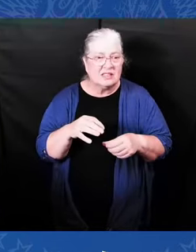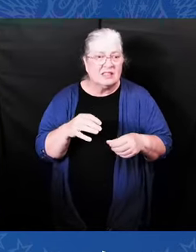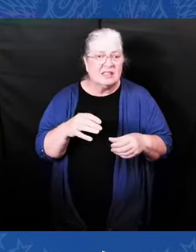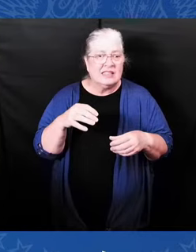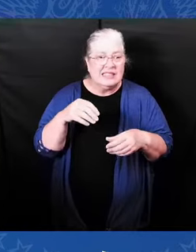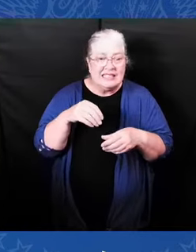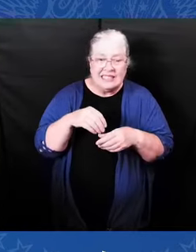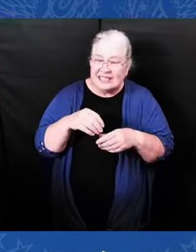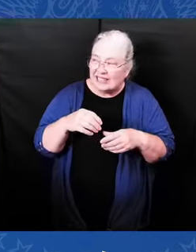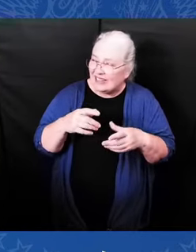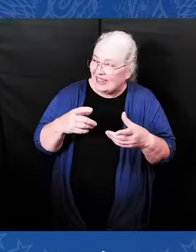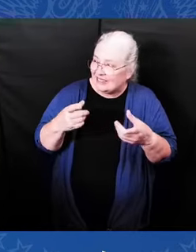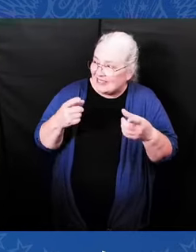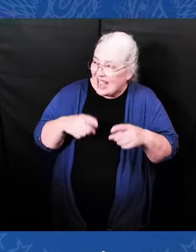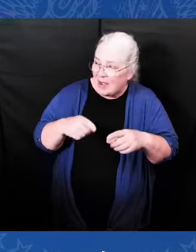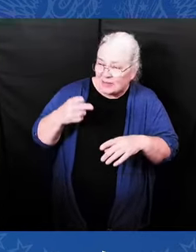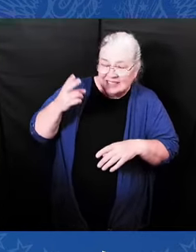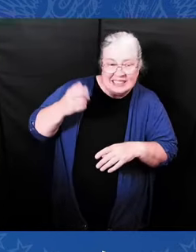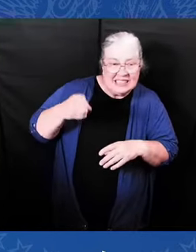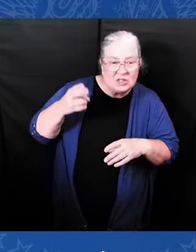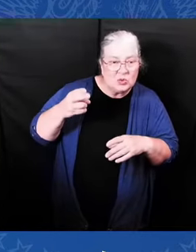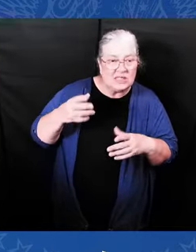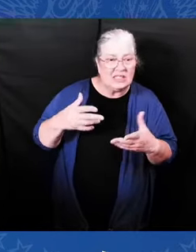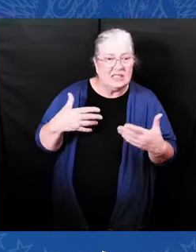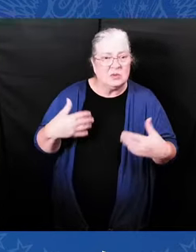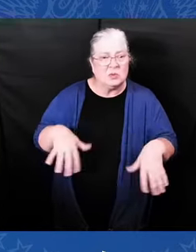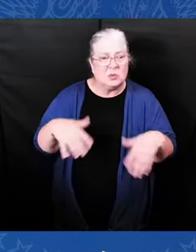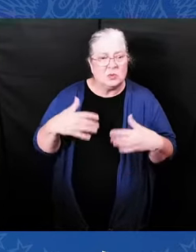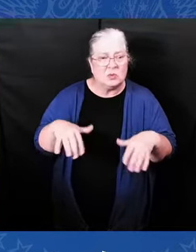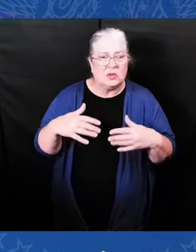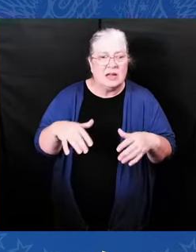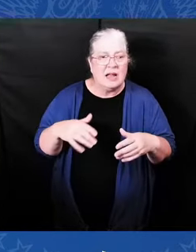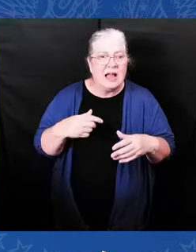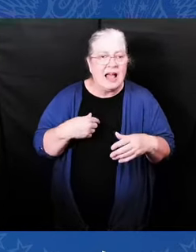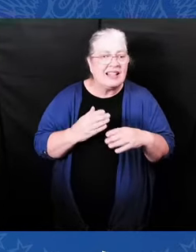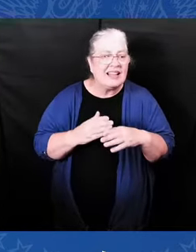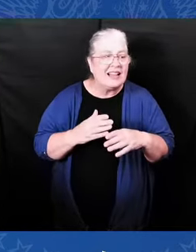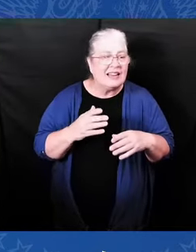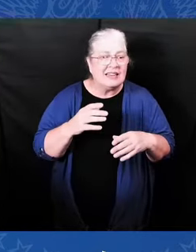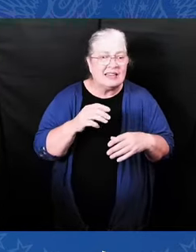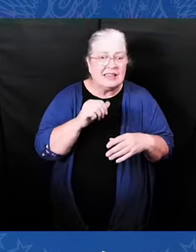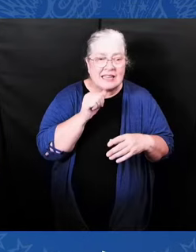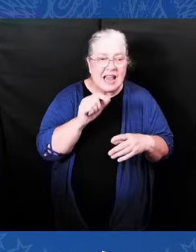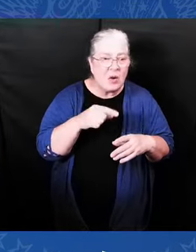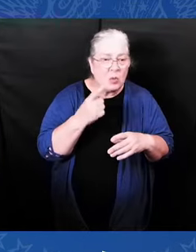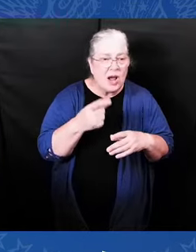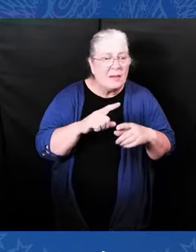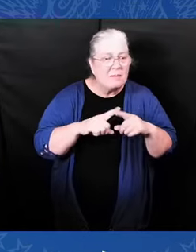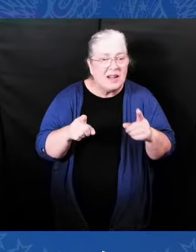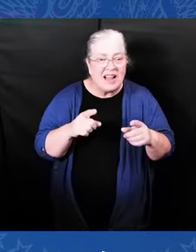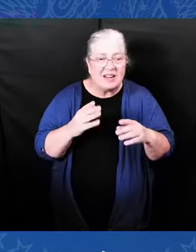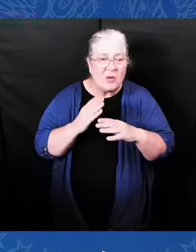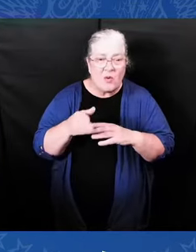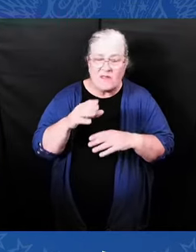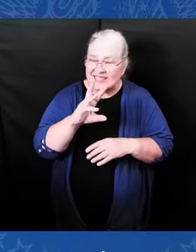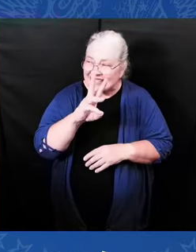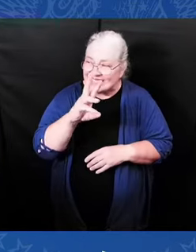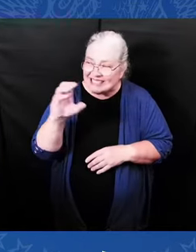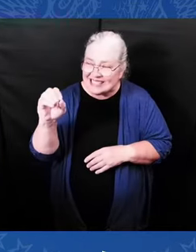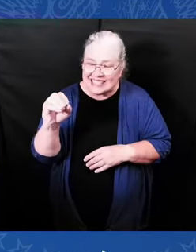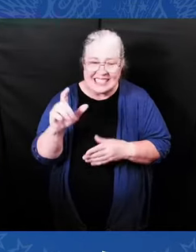running again. And you may have noticed a lot of people are focused on my age. Well, I get it. Believe me.